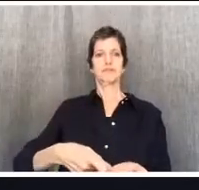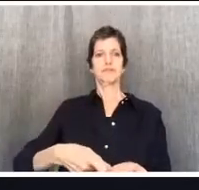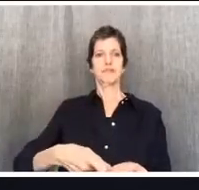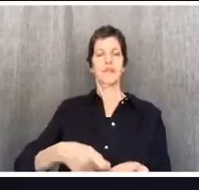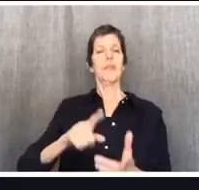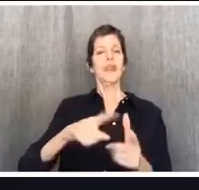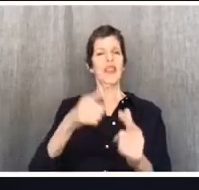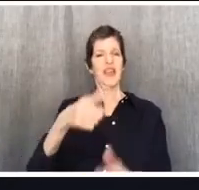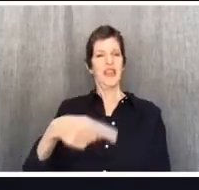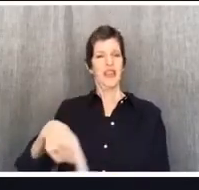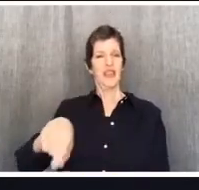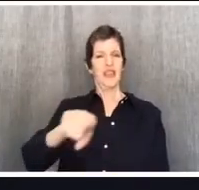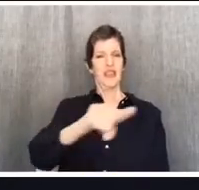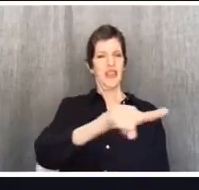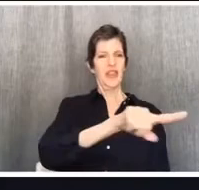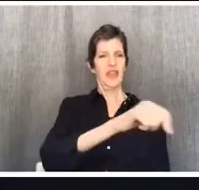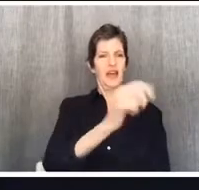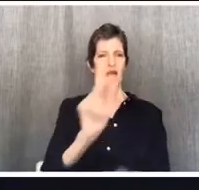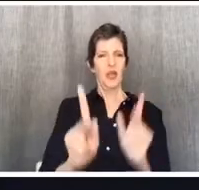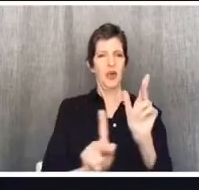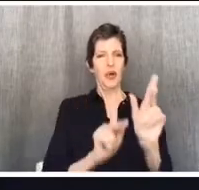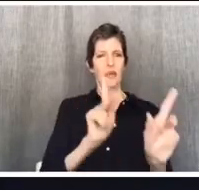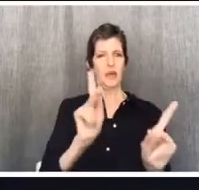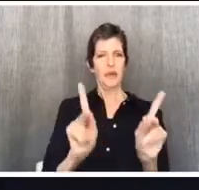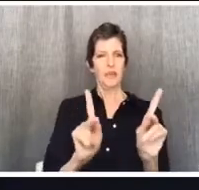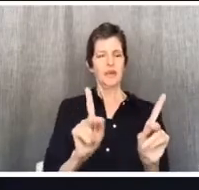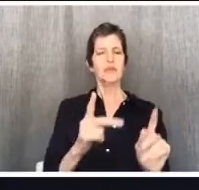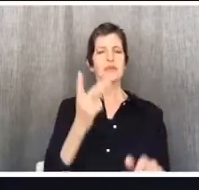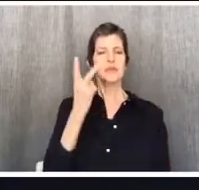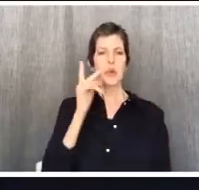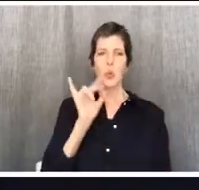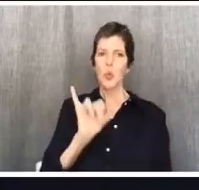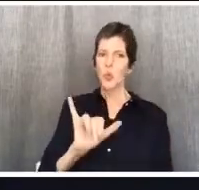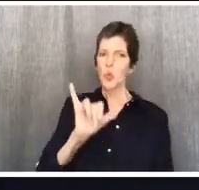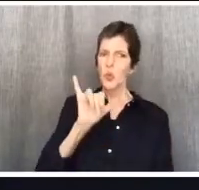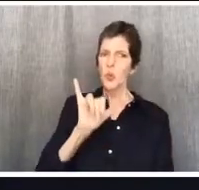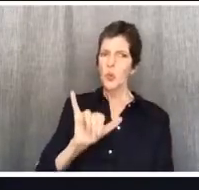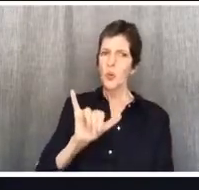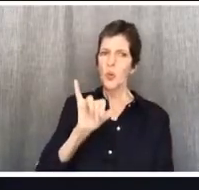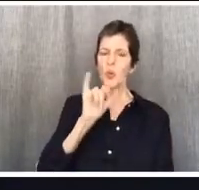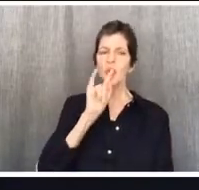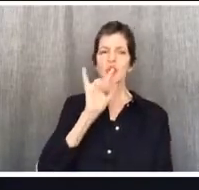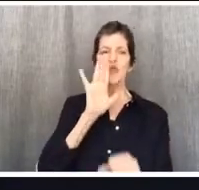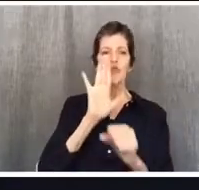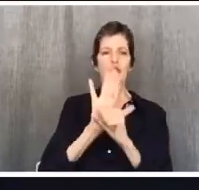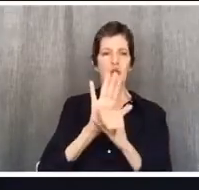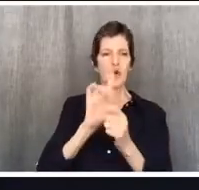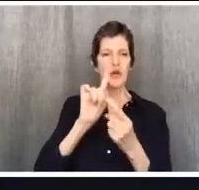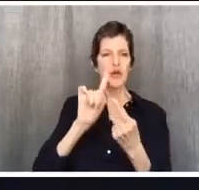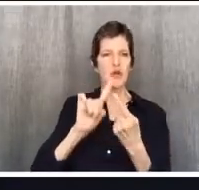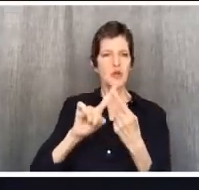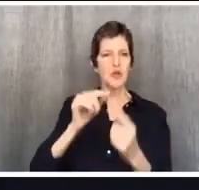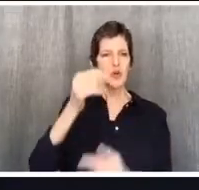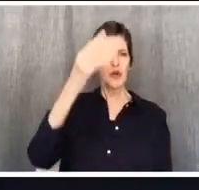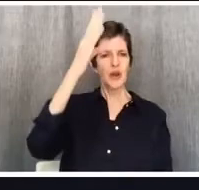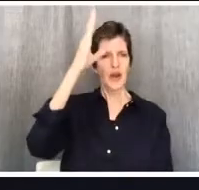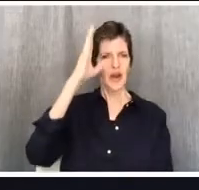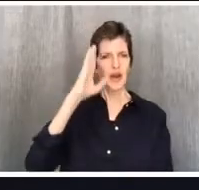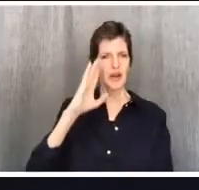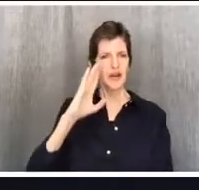devotion to Jesus, conveys your devotion to God, which is actually, in this case, loving your neighbor well.